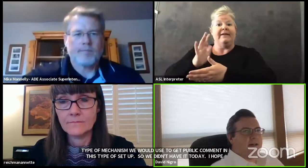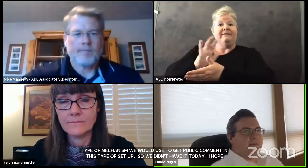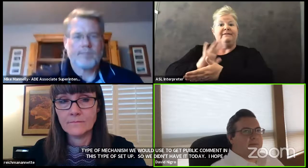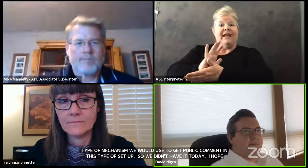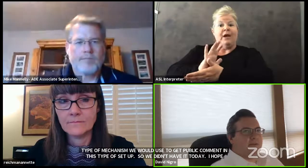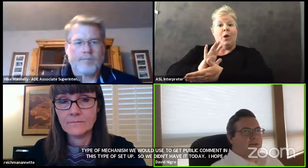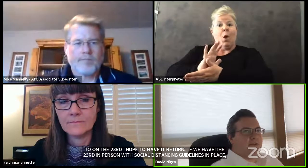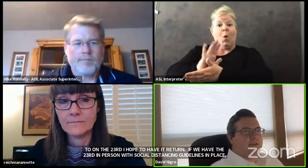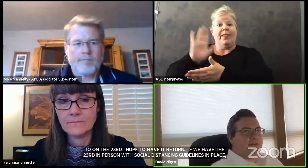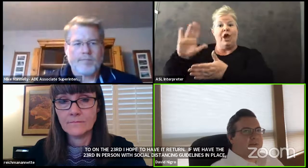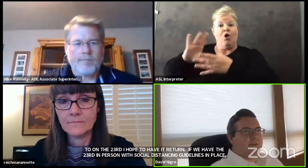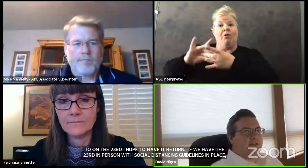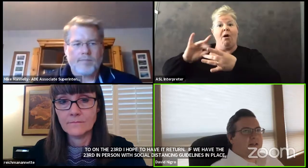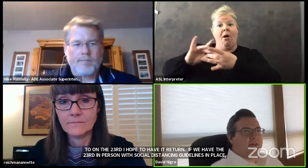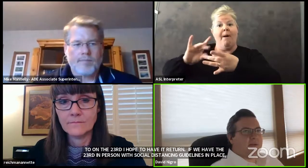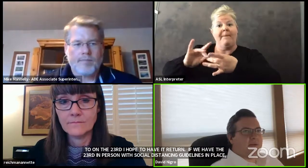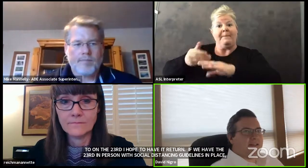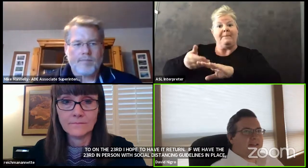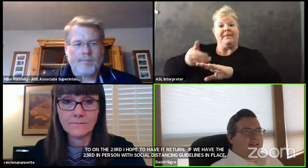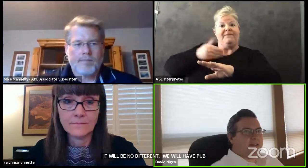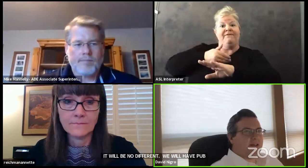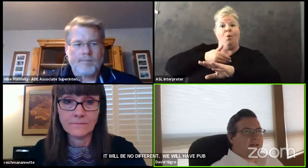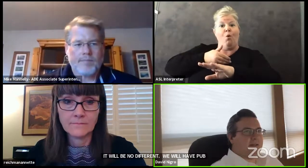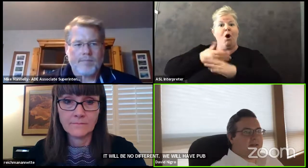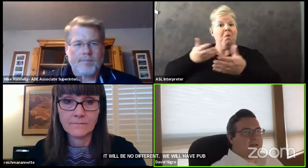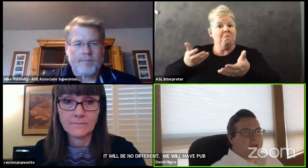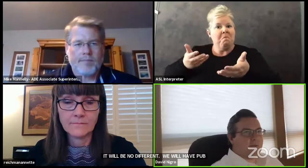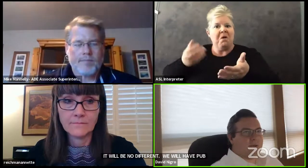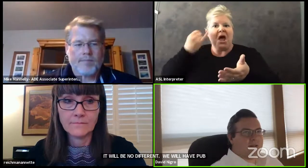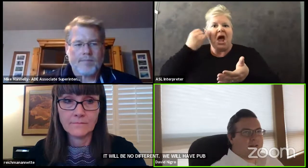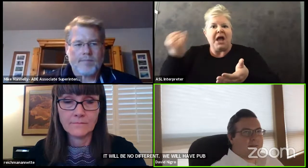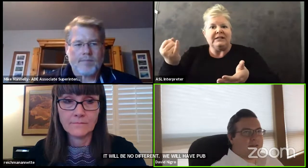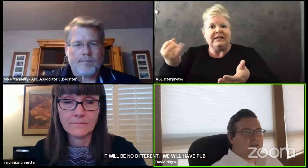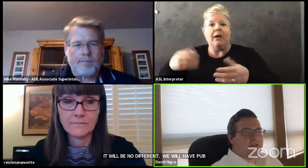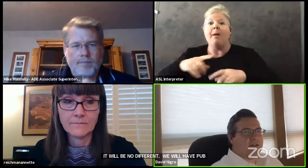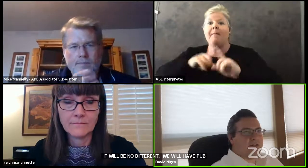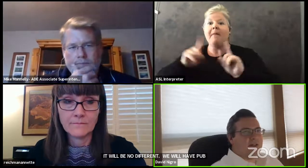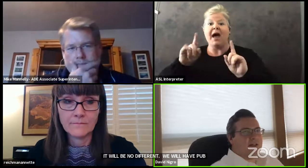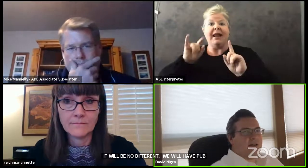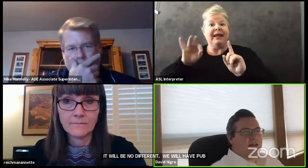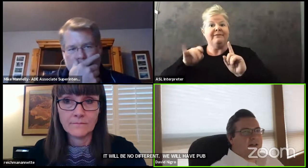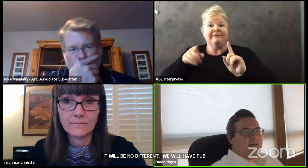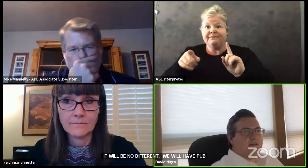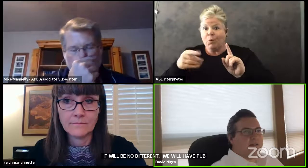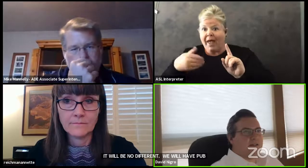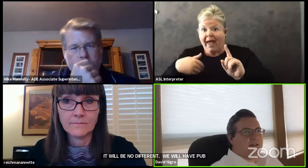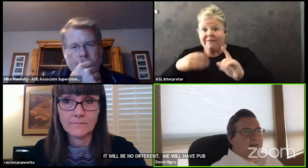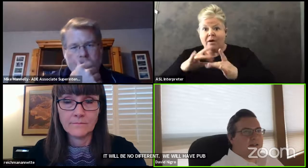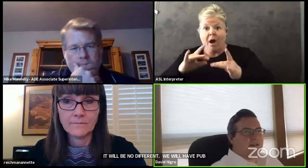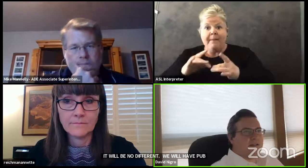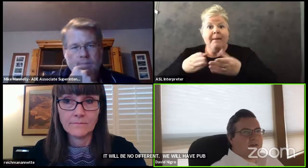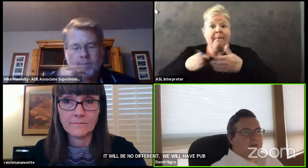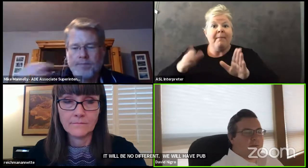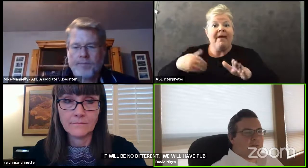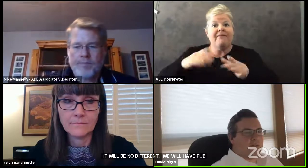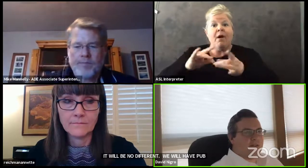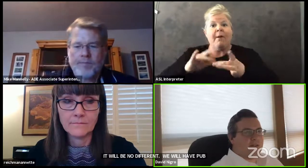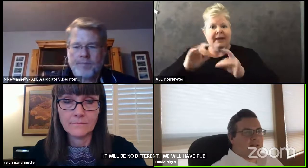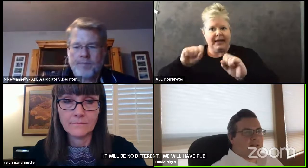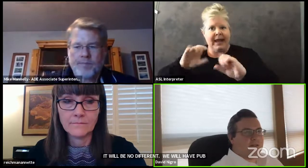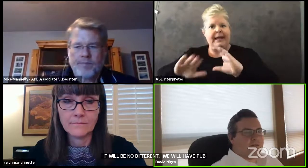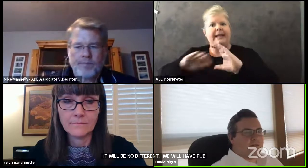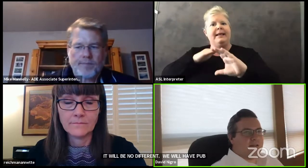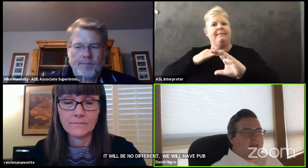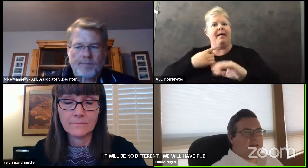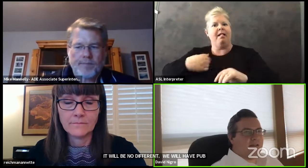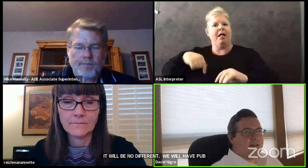um certainly for this meeting if anyone has any comments that the board has an email address uh they can email us or the public can